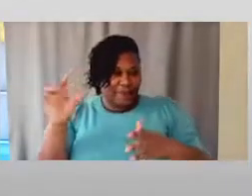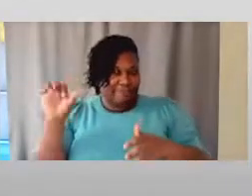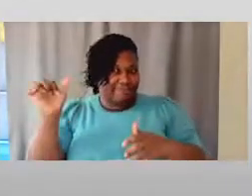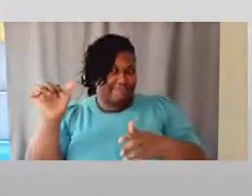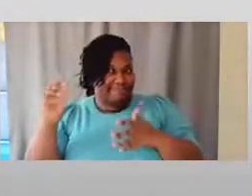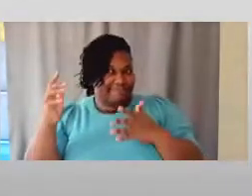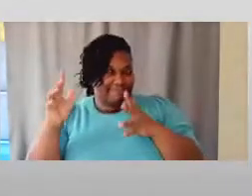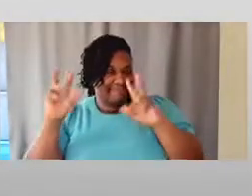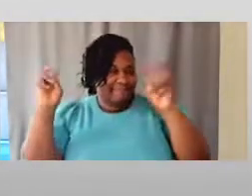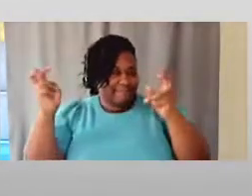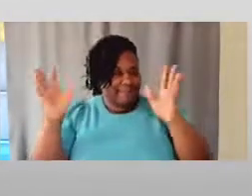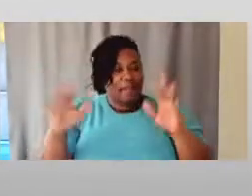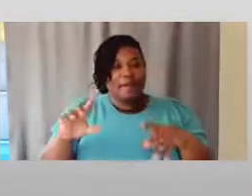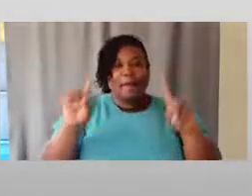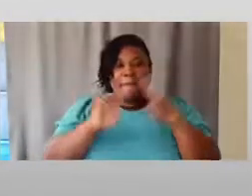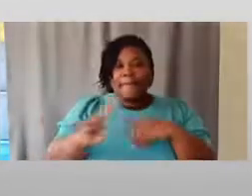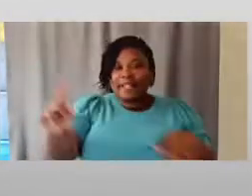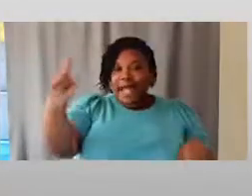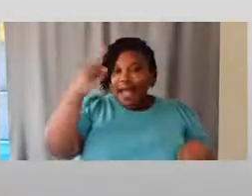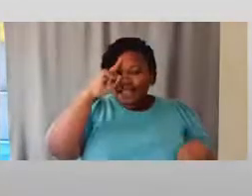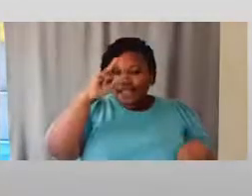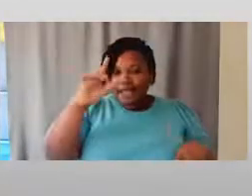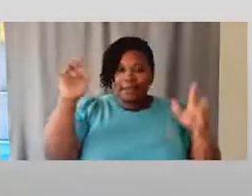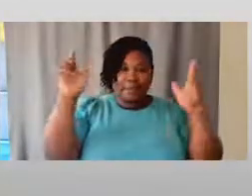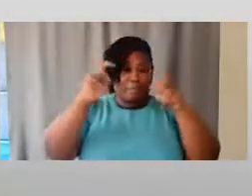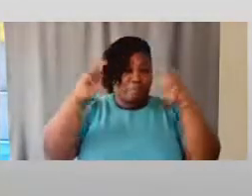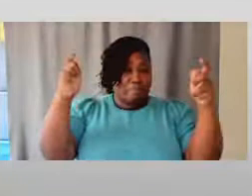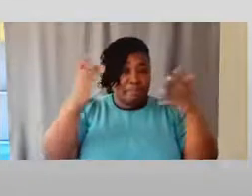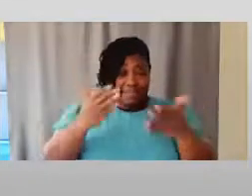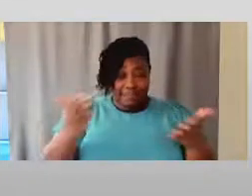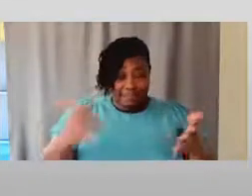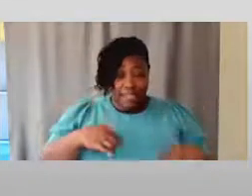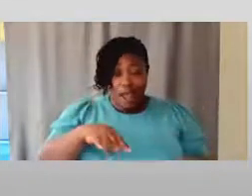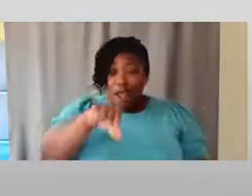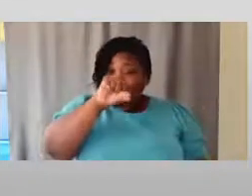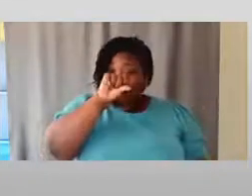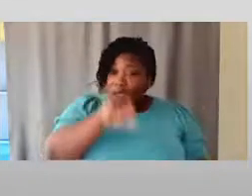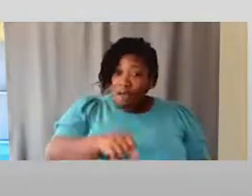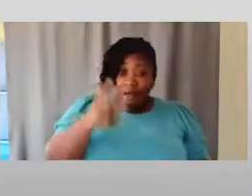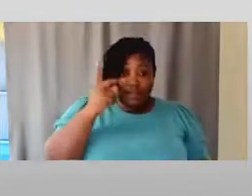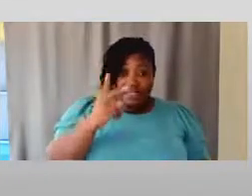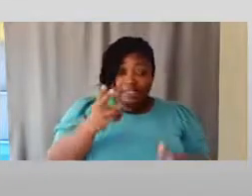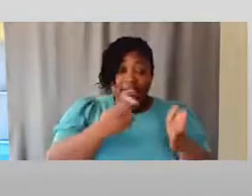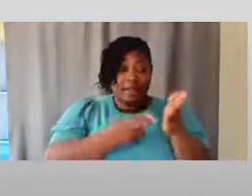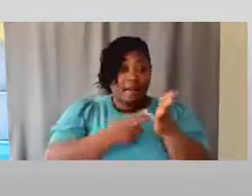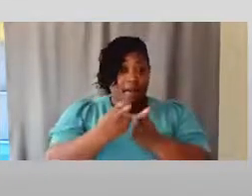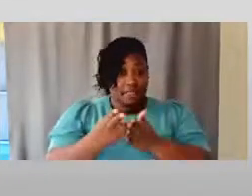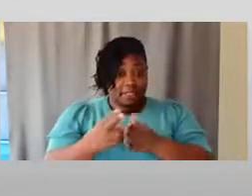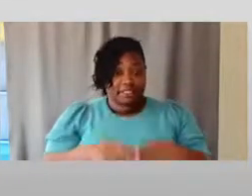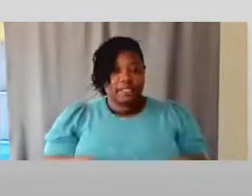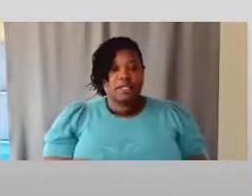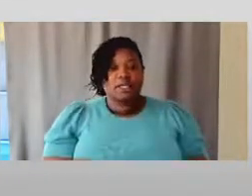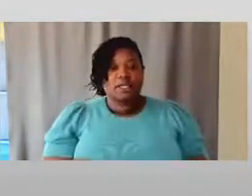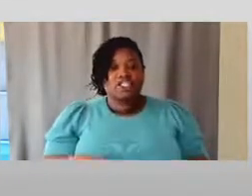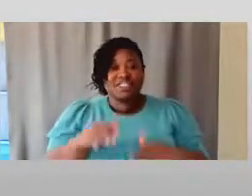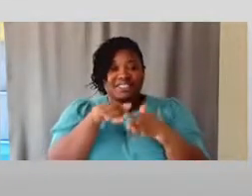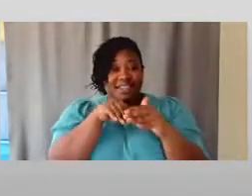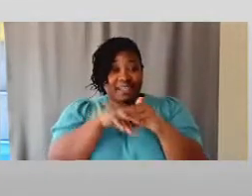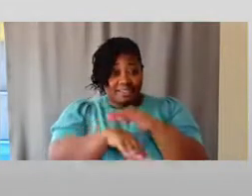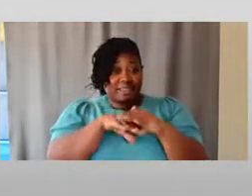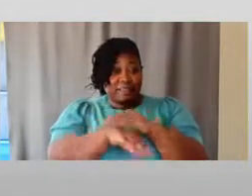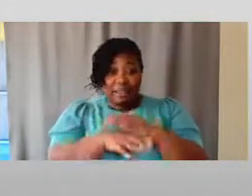I think one of the biggest things I would love to see is honestly, just accessibility,